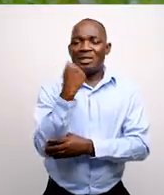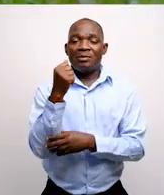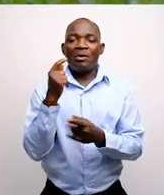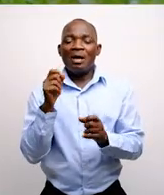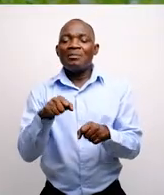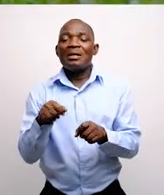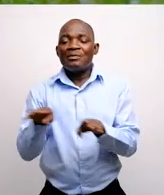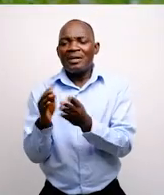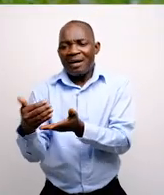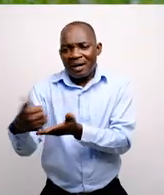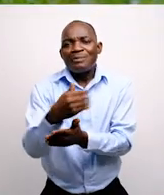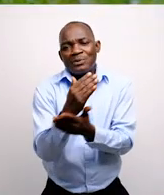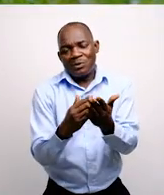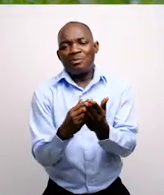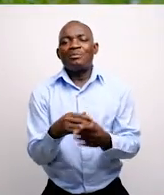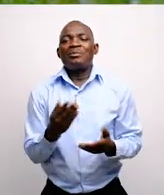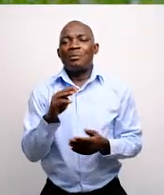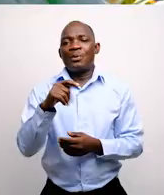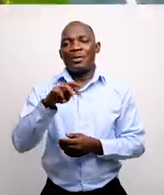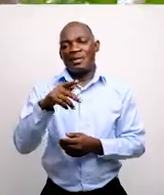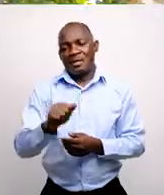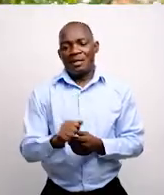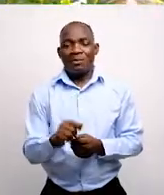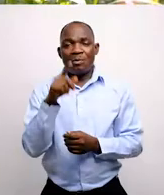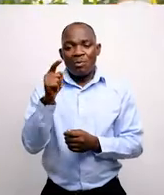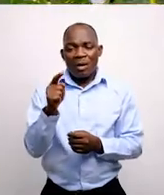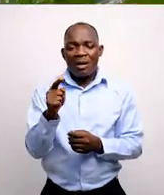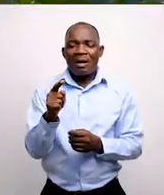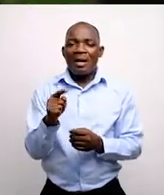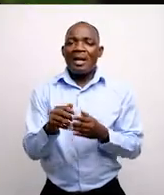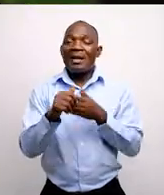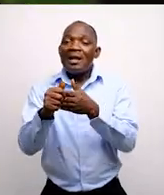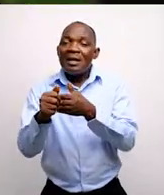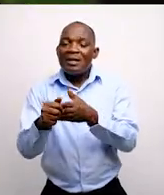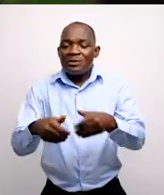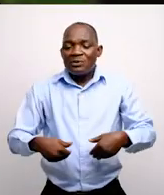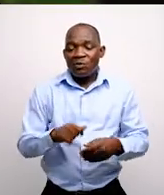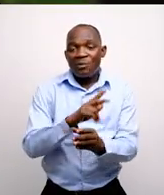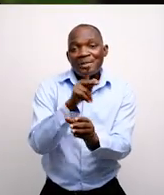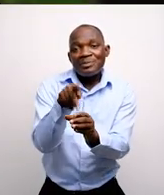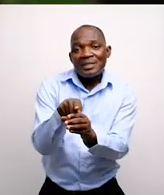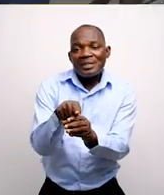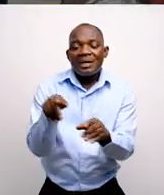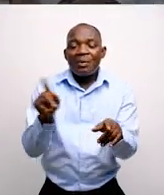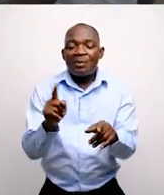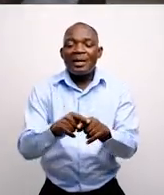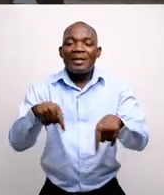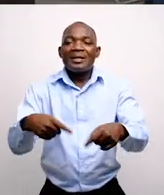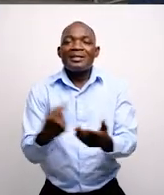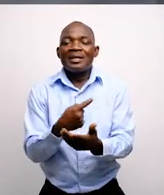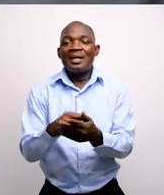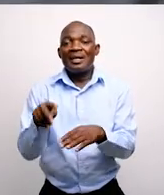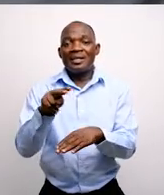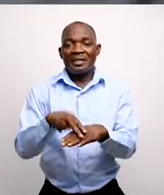grown beautifully that we were able to even harvest some moringa. YBF facilitates youth participation